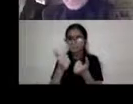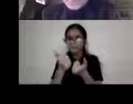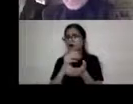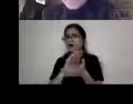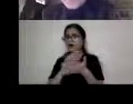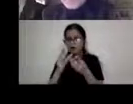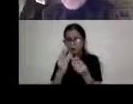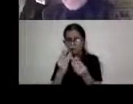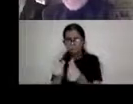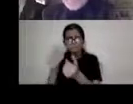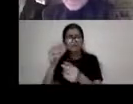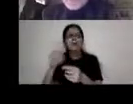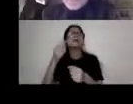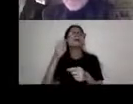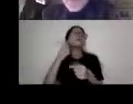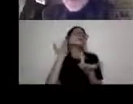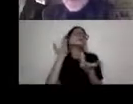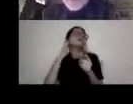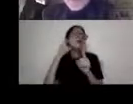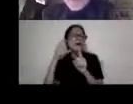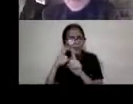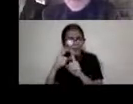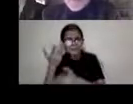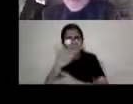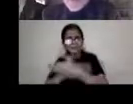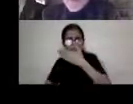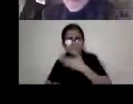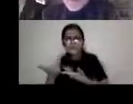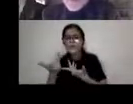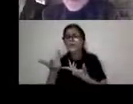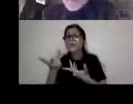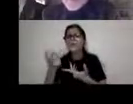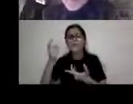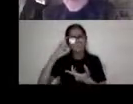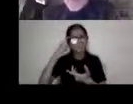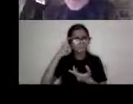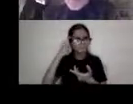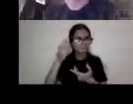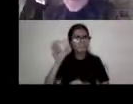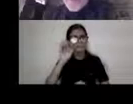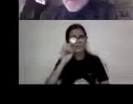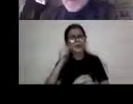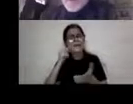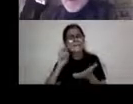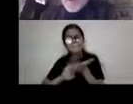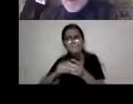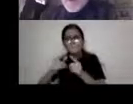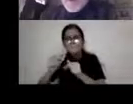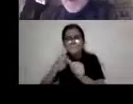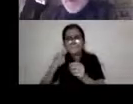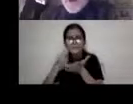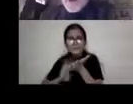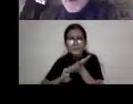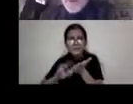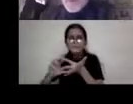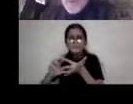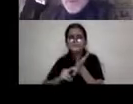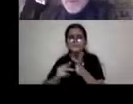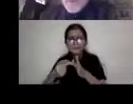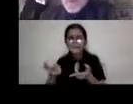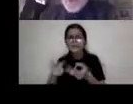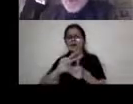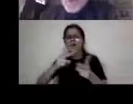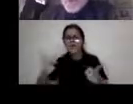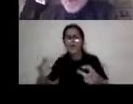intellectual, a certain kind of intellectual colonialism and imperialism. Uh, and what we're going to get now, and I think it's